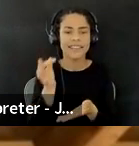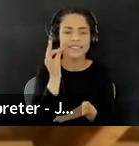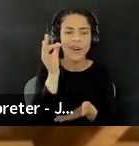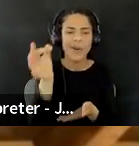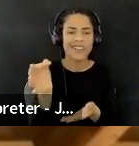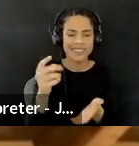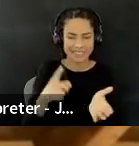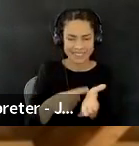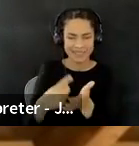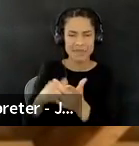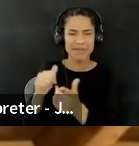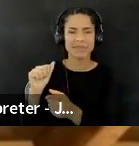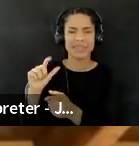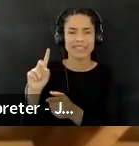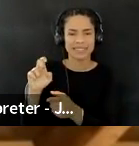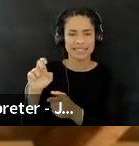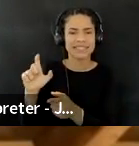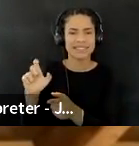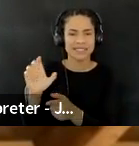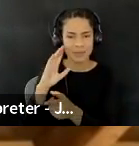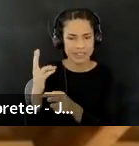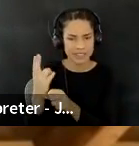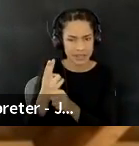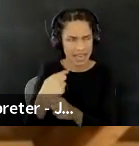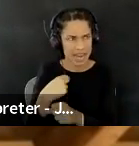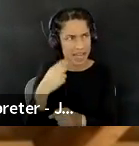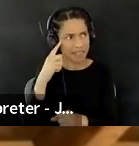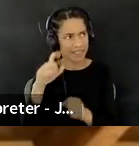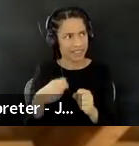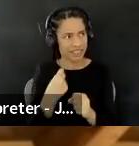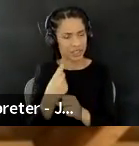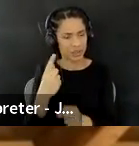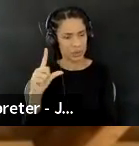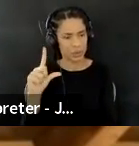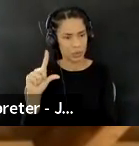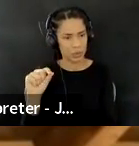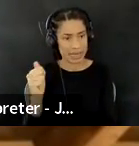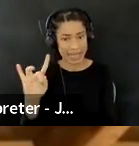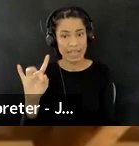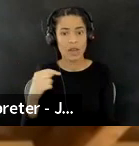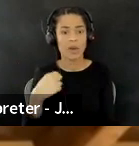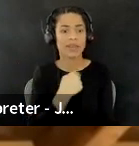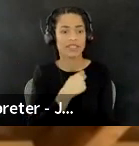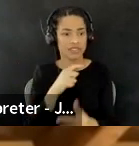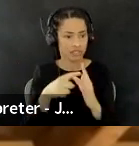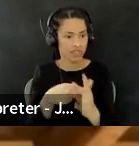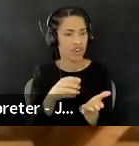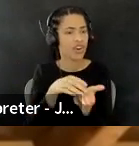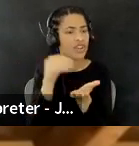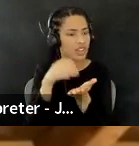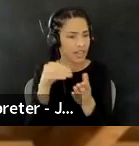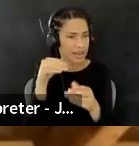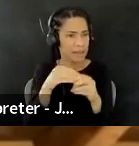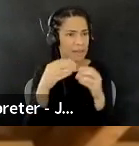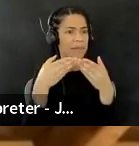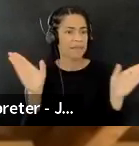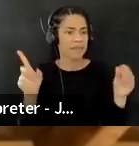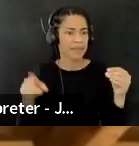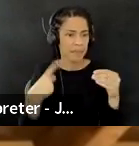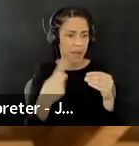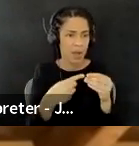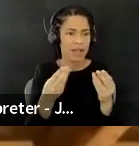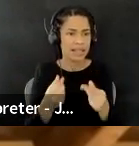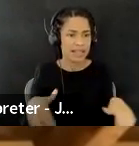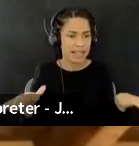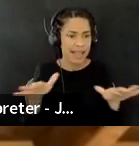I, I think in 2018 began, um, learning in public about land acknowledgement and inviting, um,